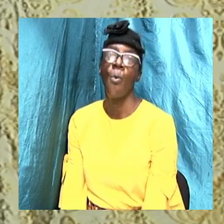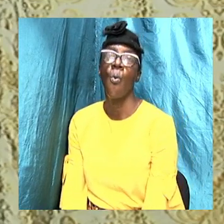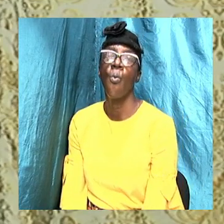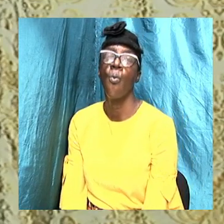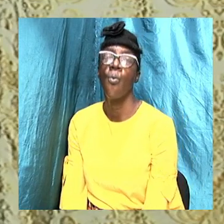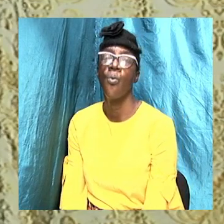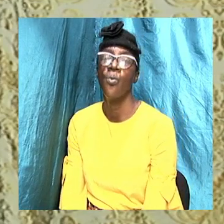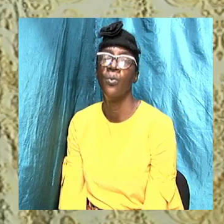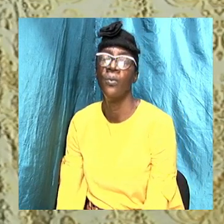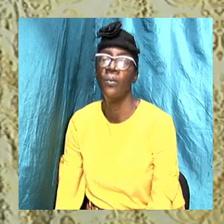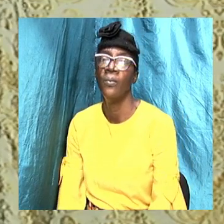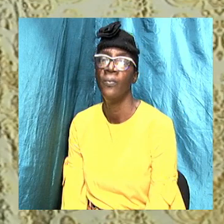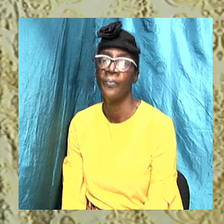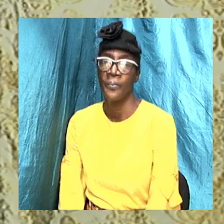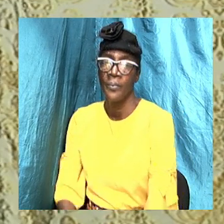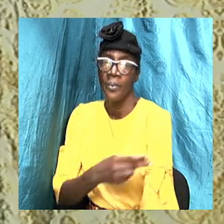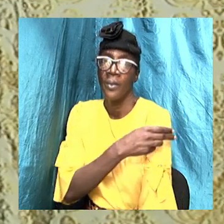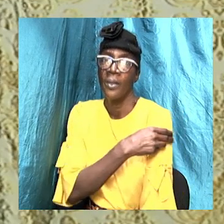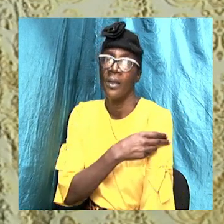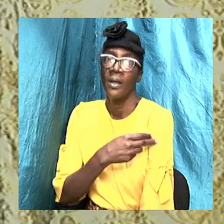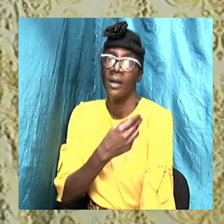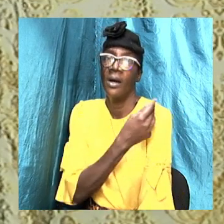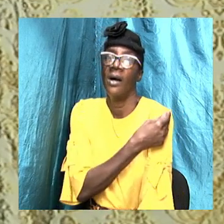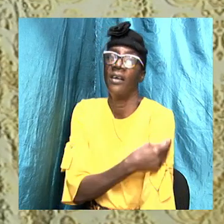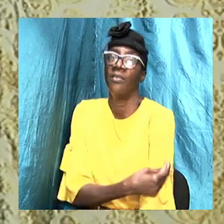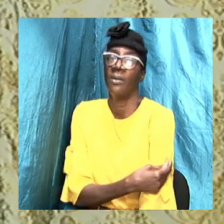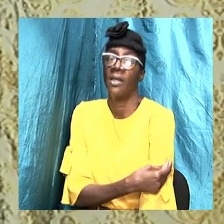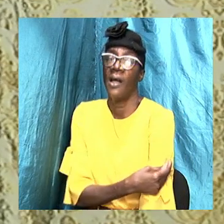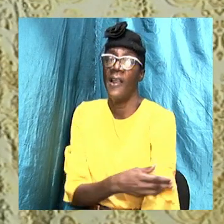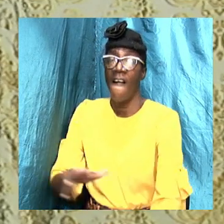the hospitals are filled right now,